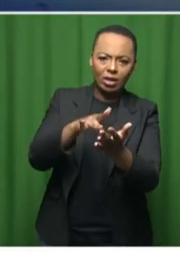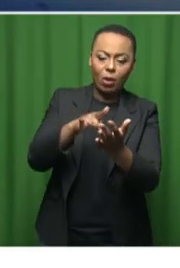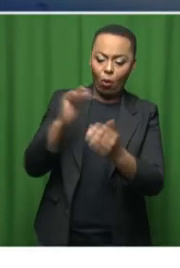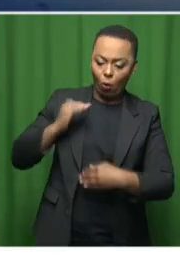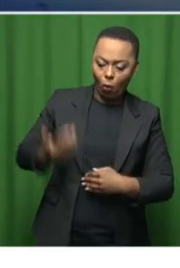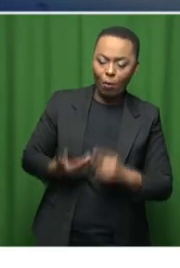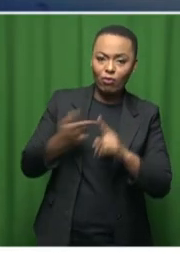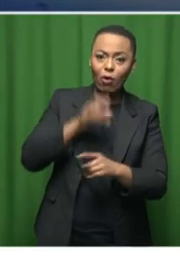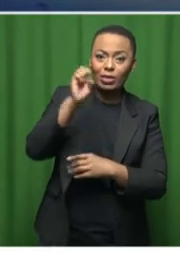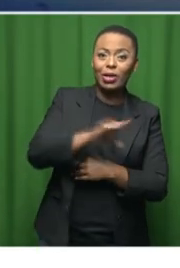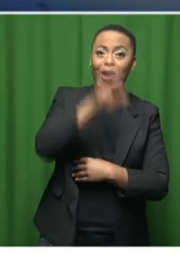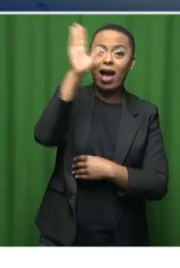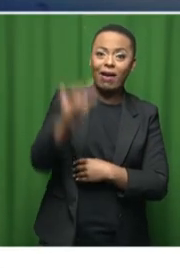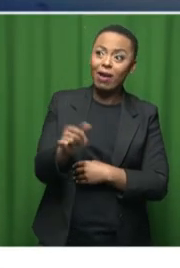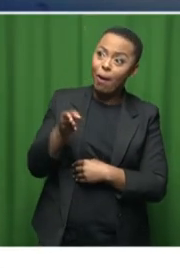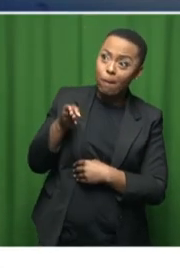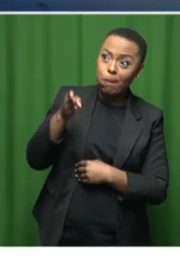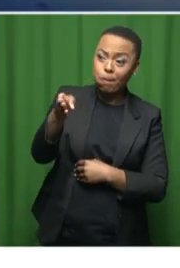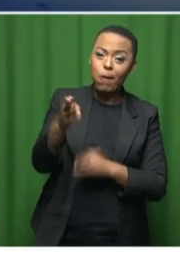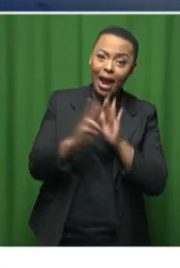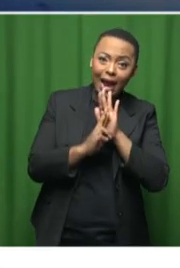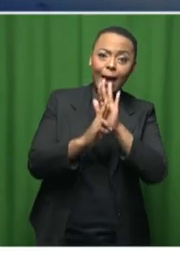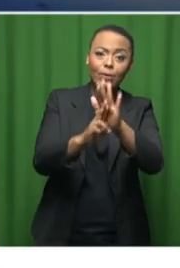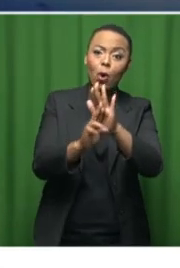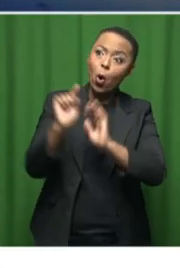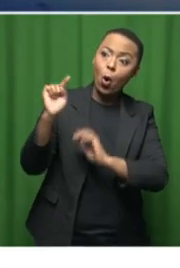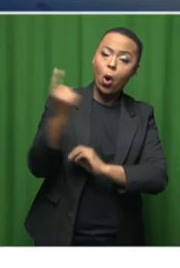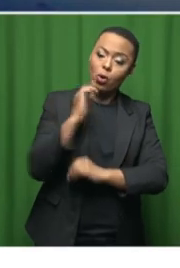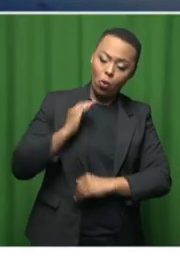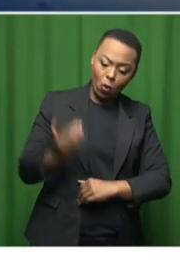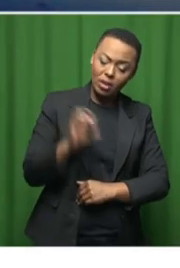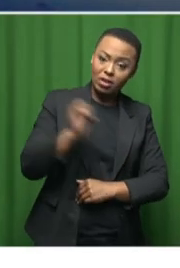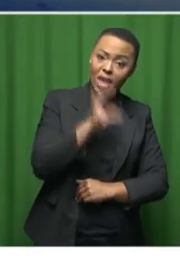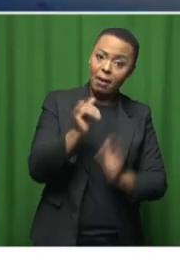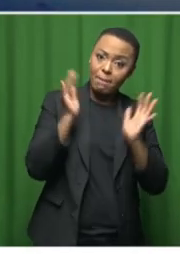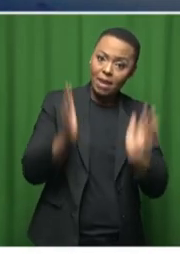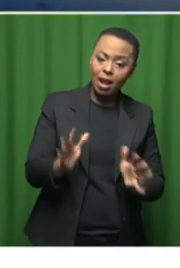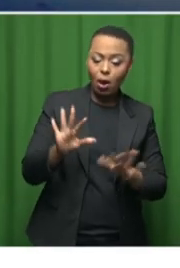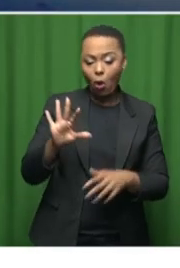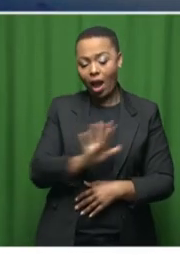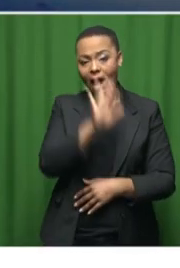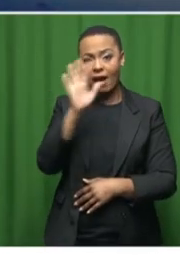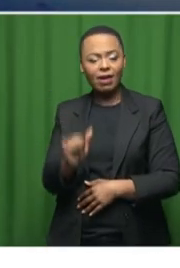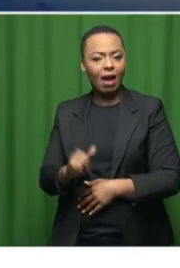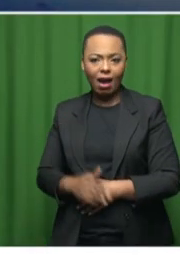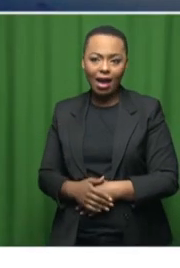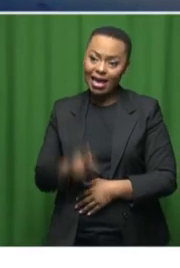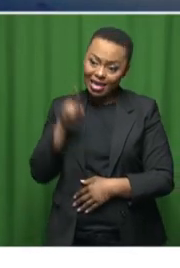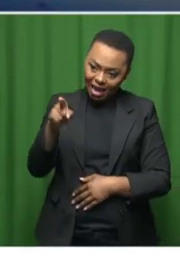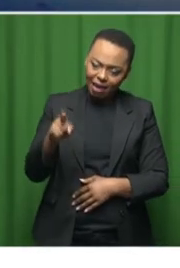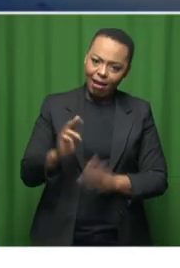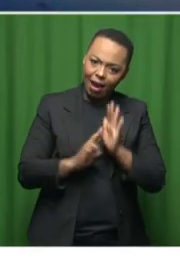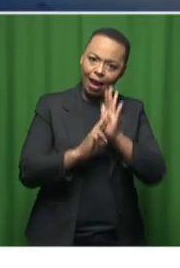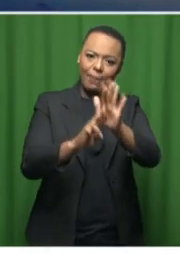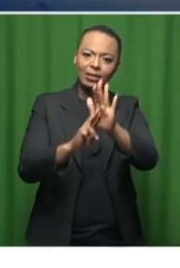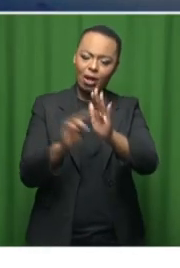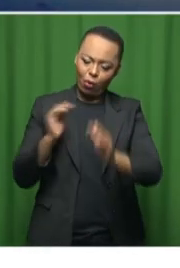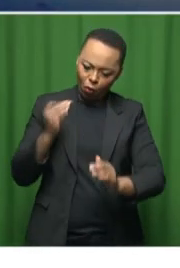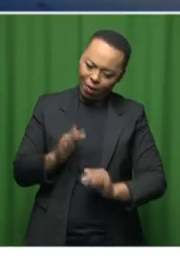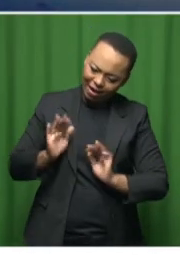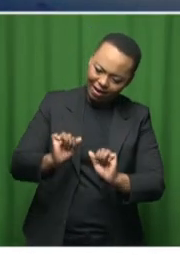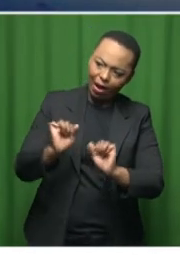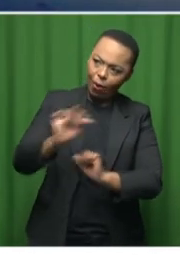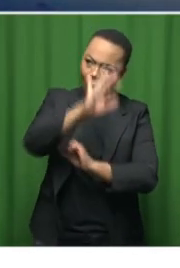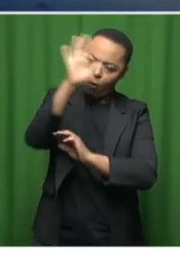South Africa was there representing not only women in South Africa, not only in Africa, but in the world, to say aviation